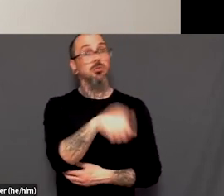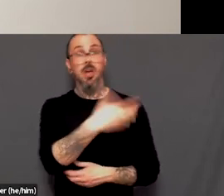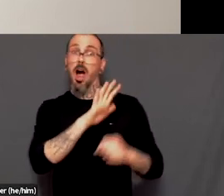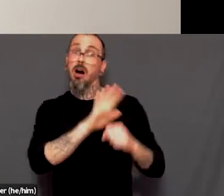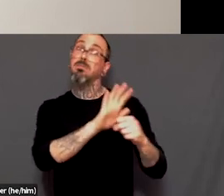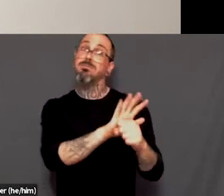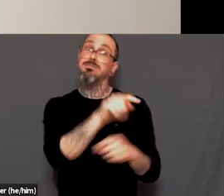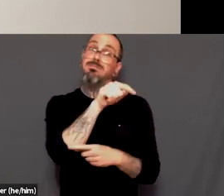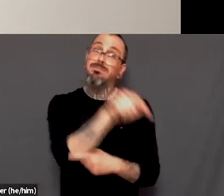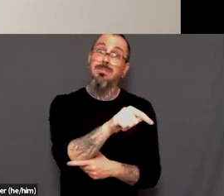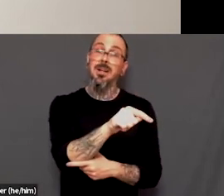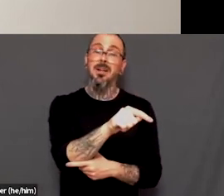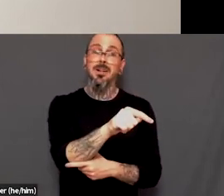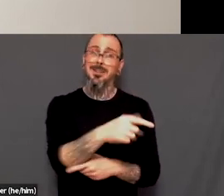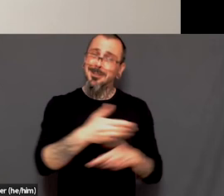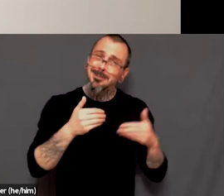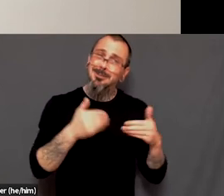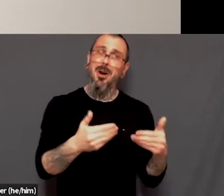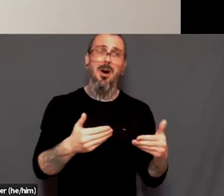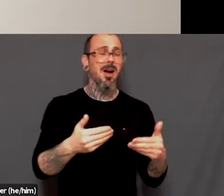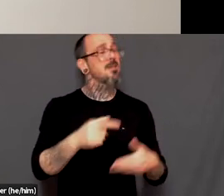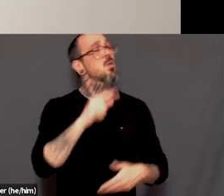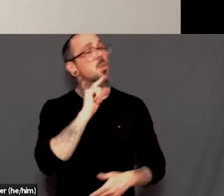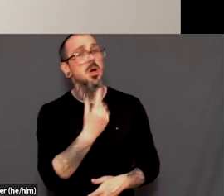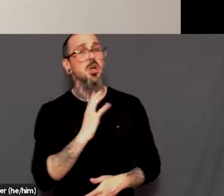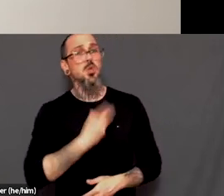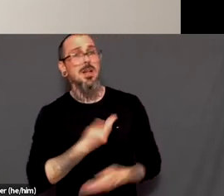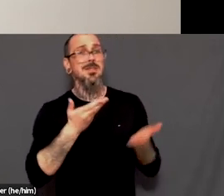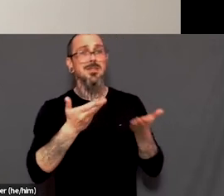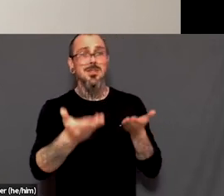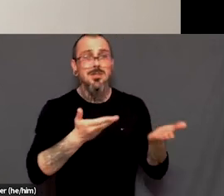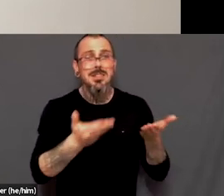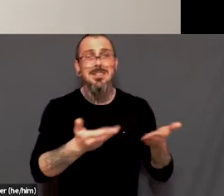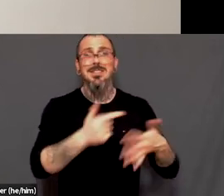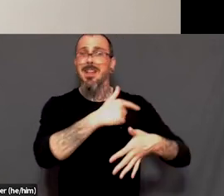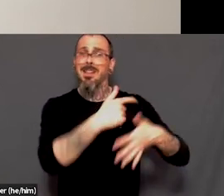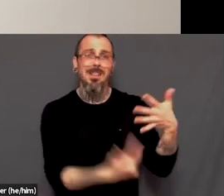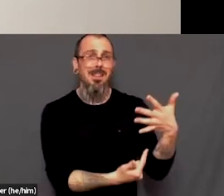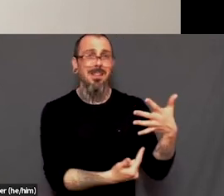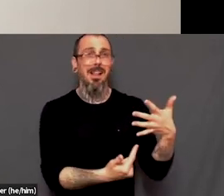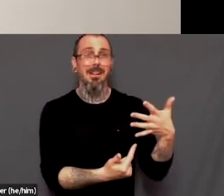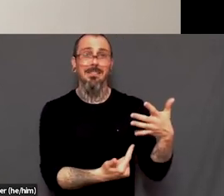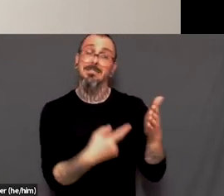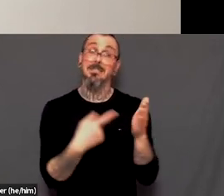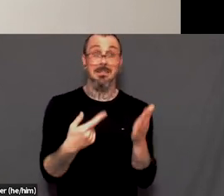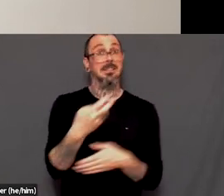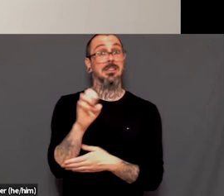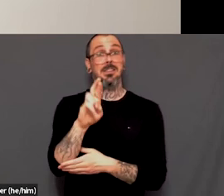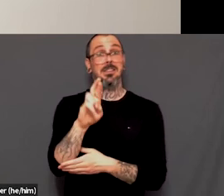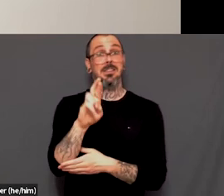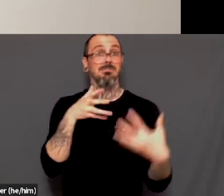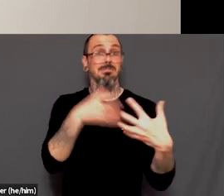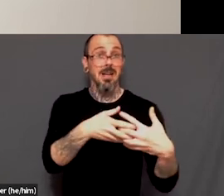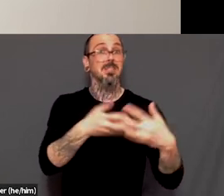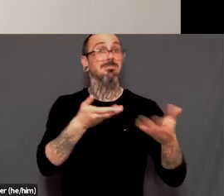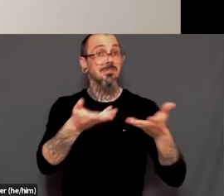that these services, you know, services for queer and trans folks, um, including, you know, gender affirming services of all kinds, those